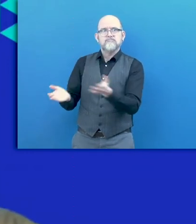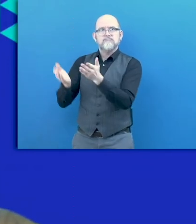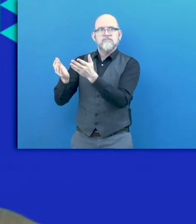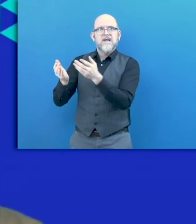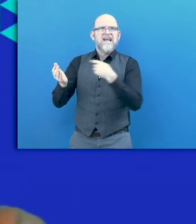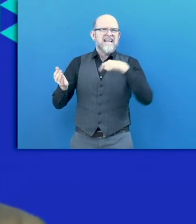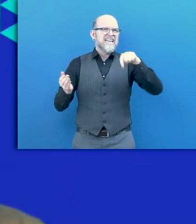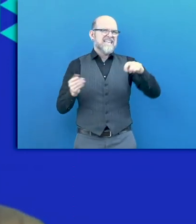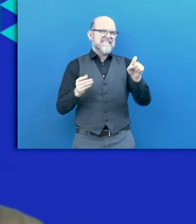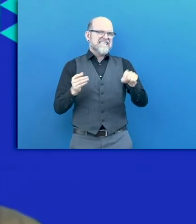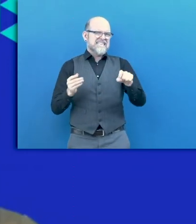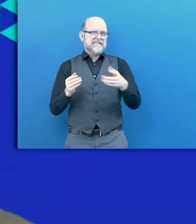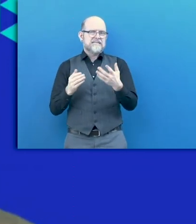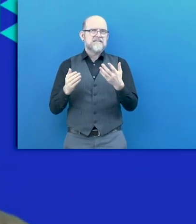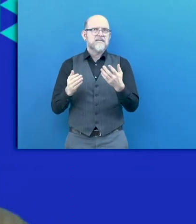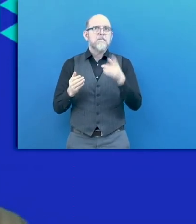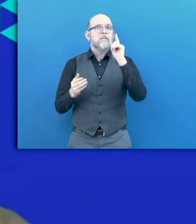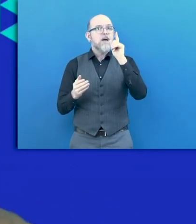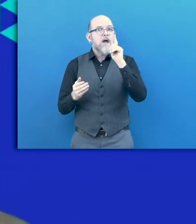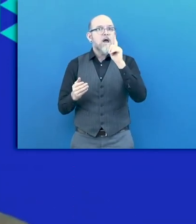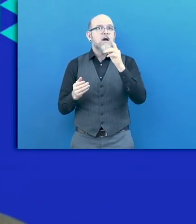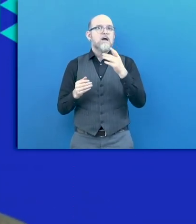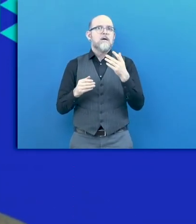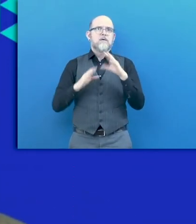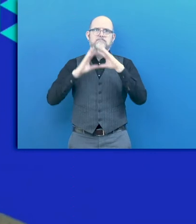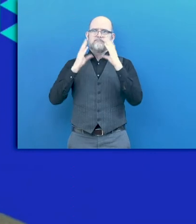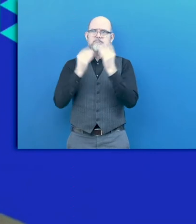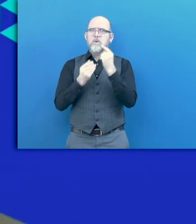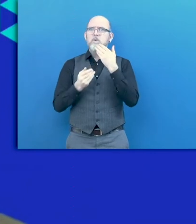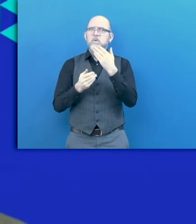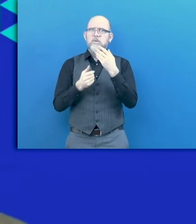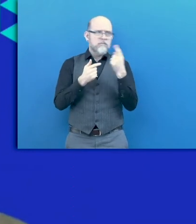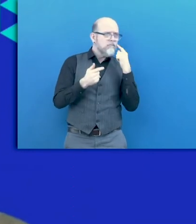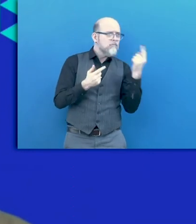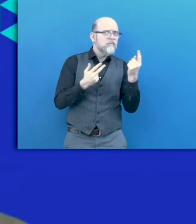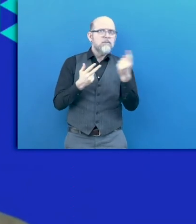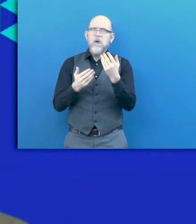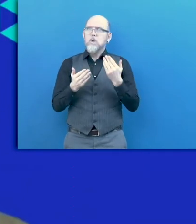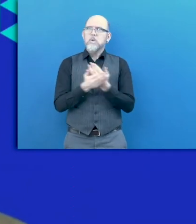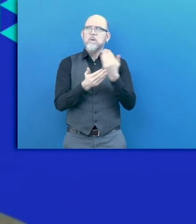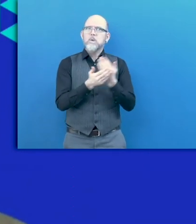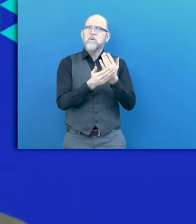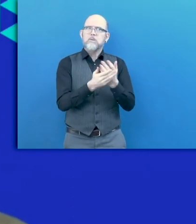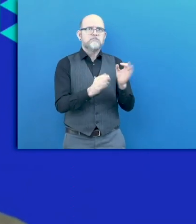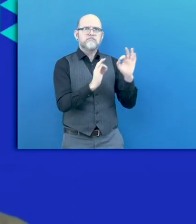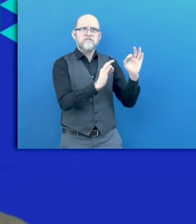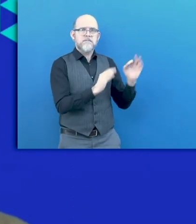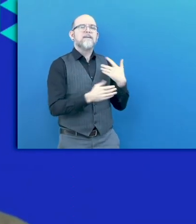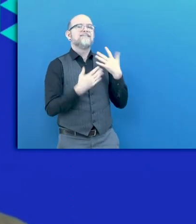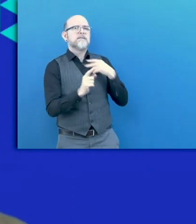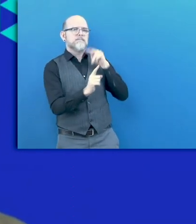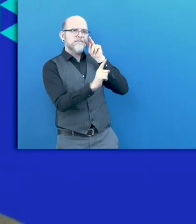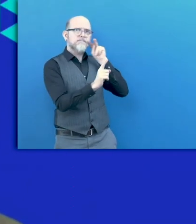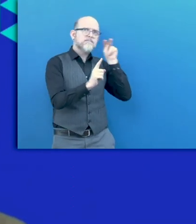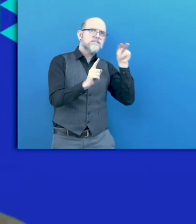So, a lot of good news within that sphere, we've also seen the development of other global